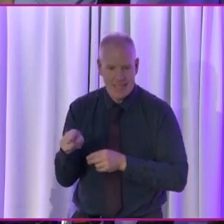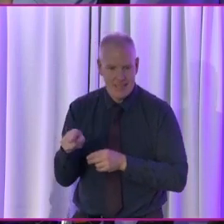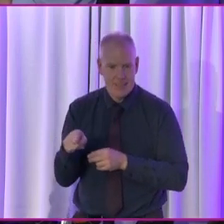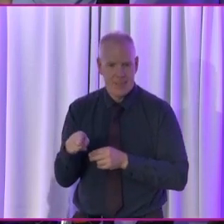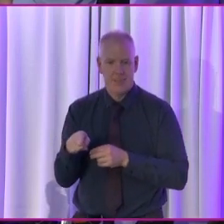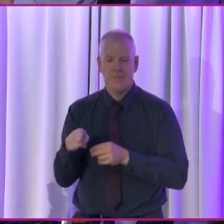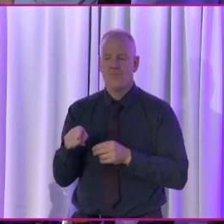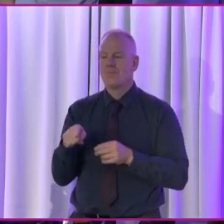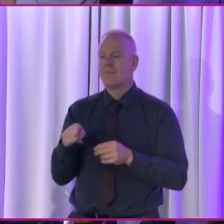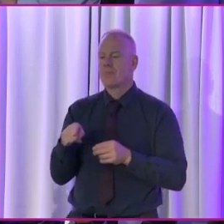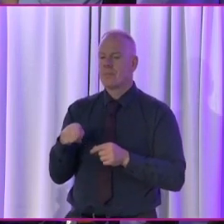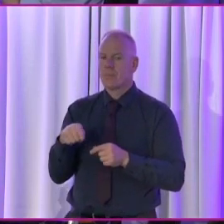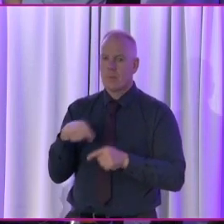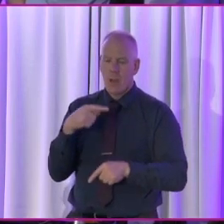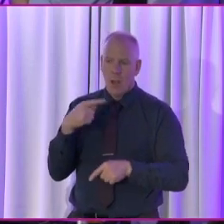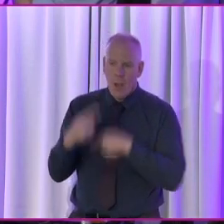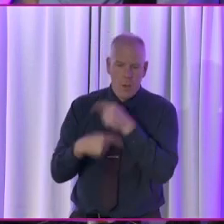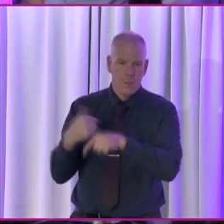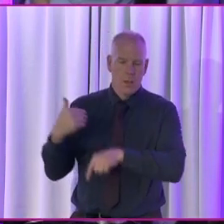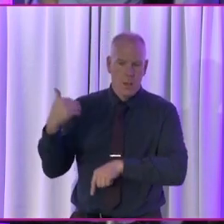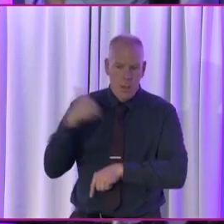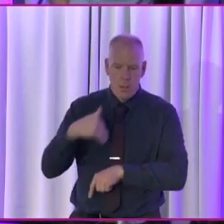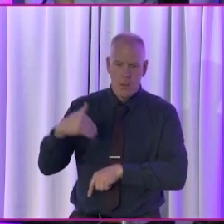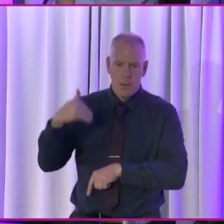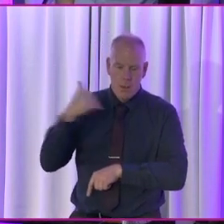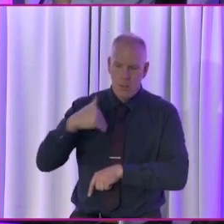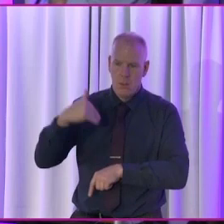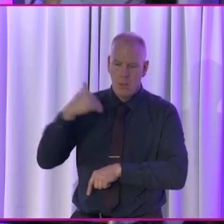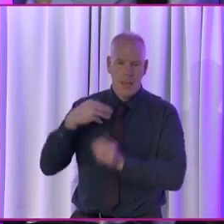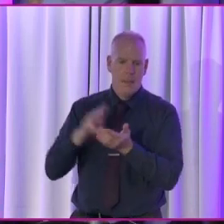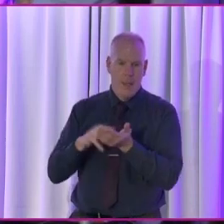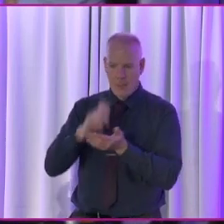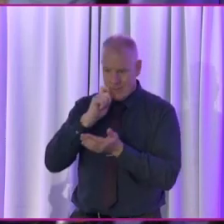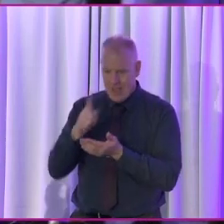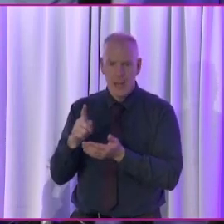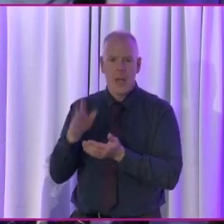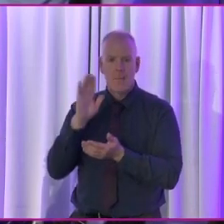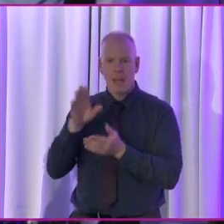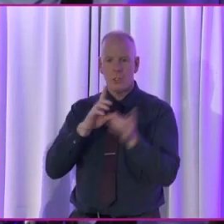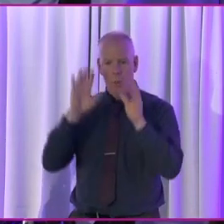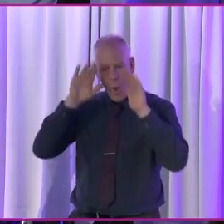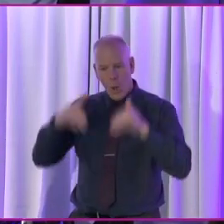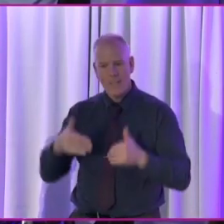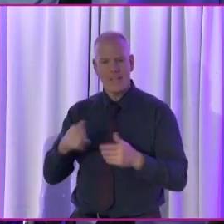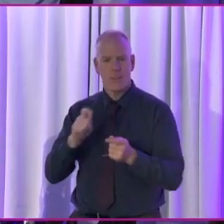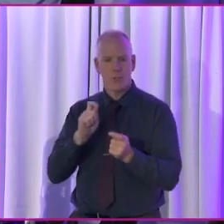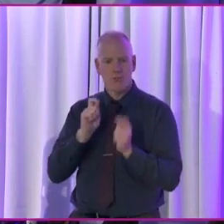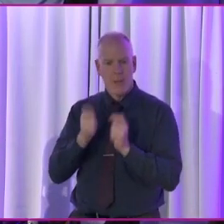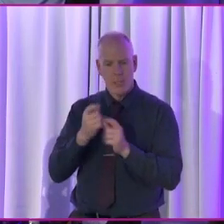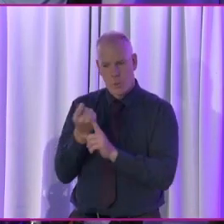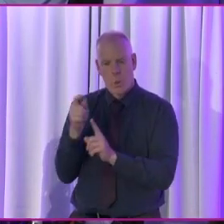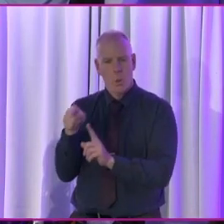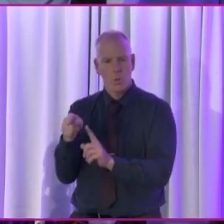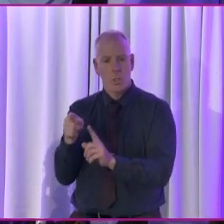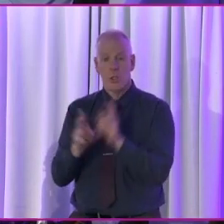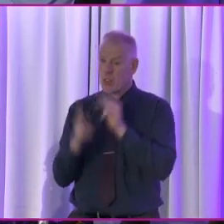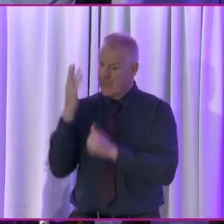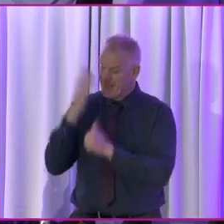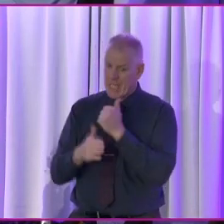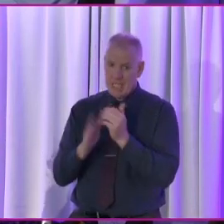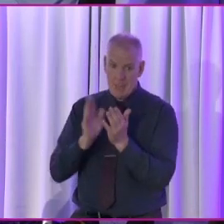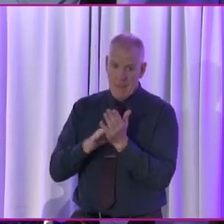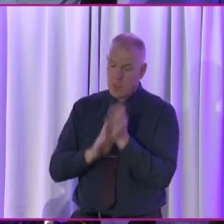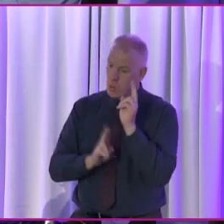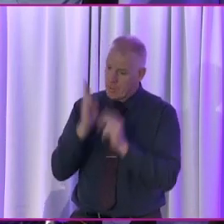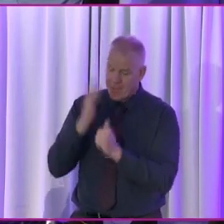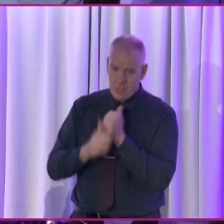I'm even constantly reminding all of our members that they have to do the autism training, for example, that's coming up, they should have it done by now, they haven't